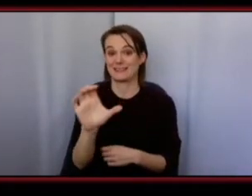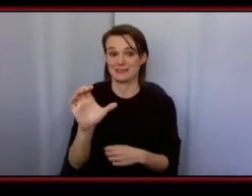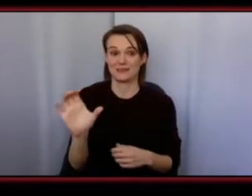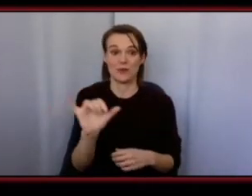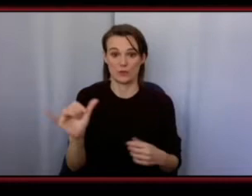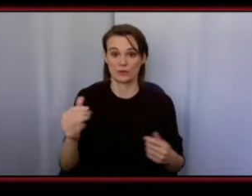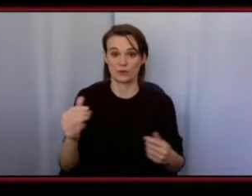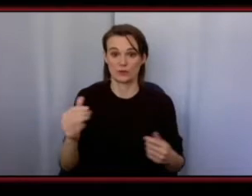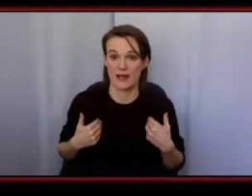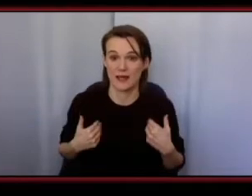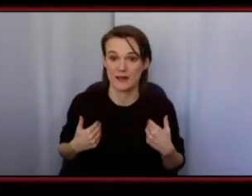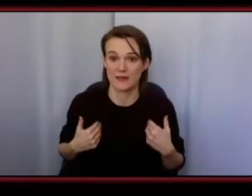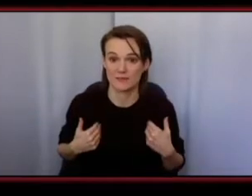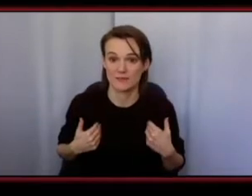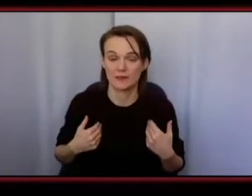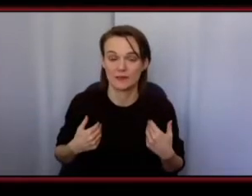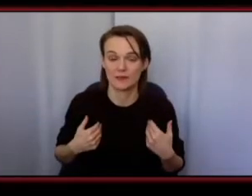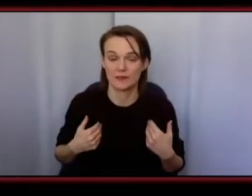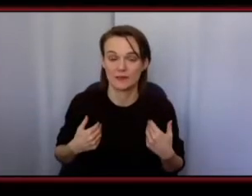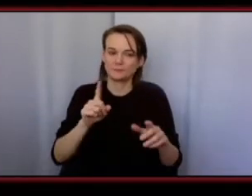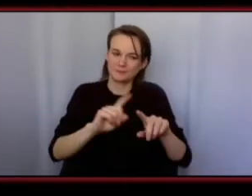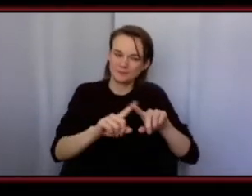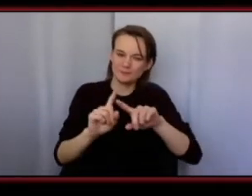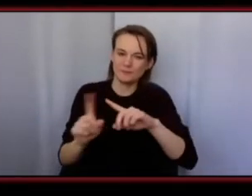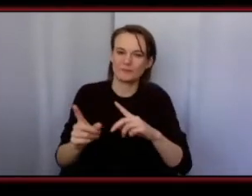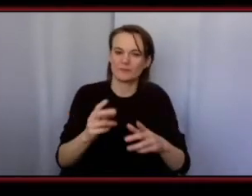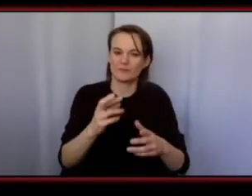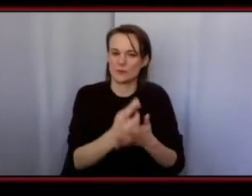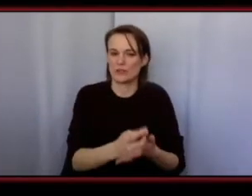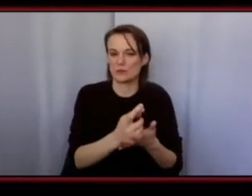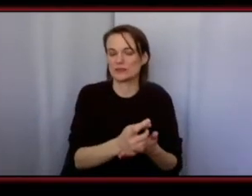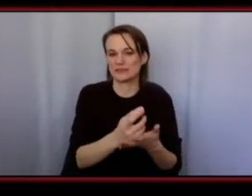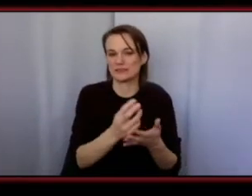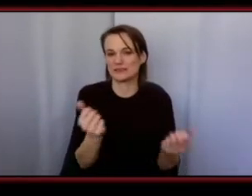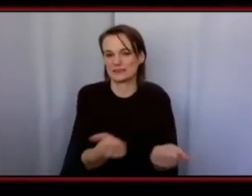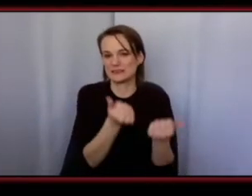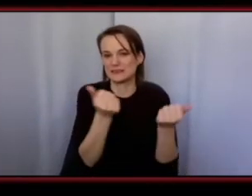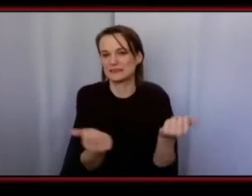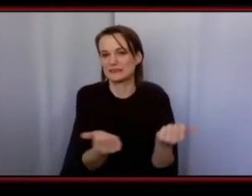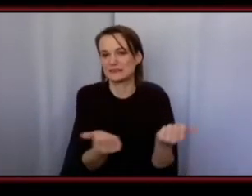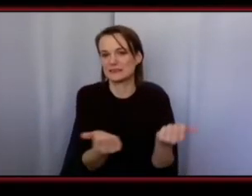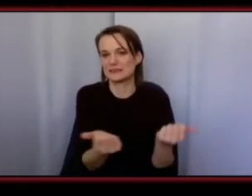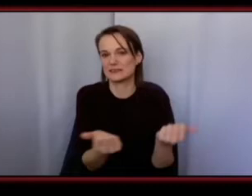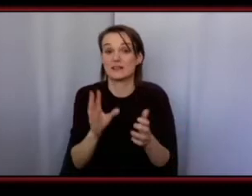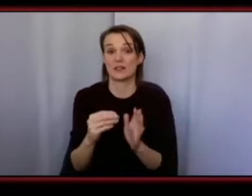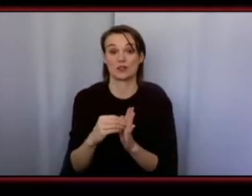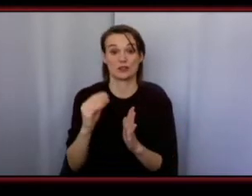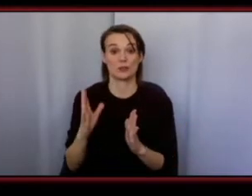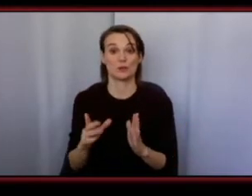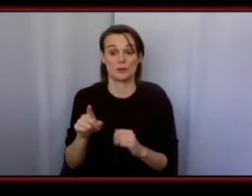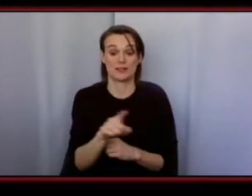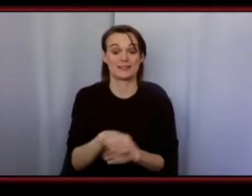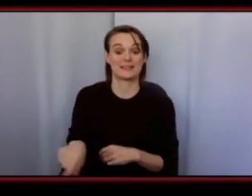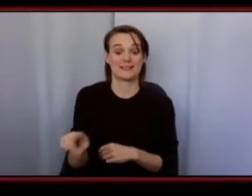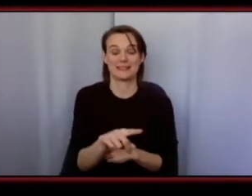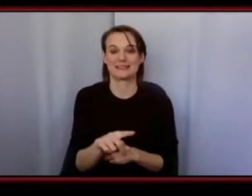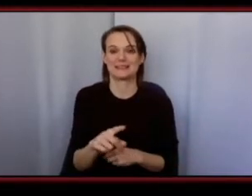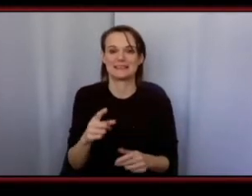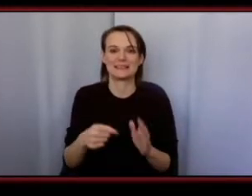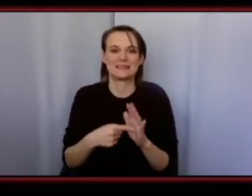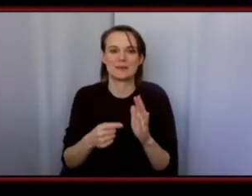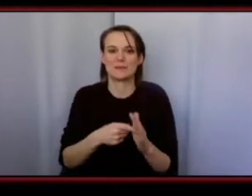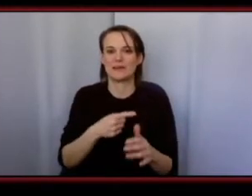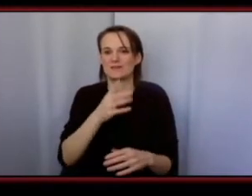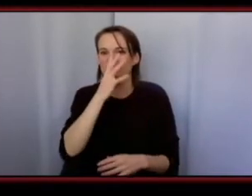go to the resources because i find the people on campus um our students we don't go for the things that are there the